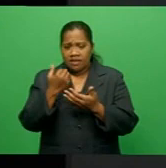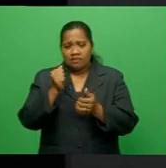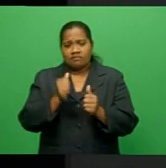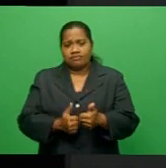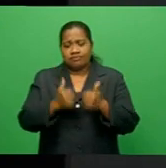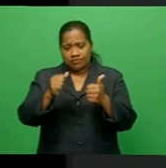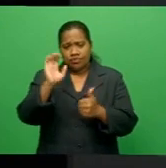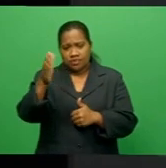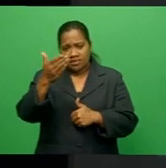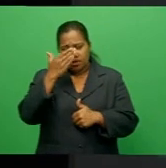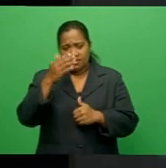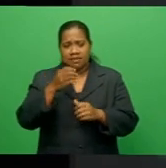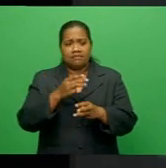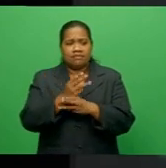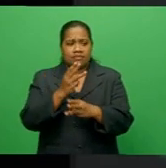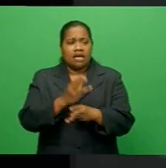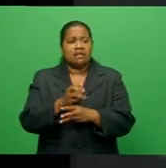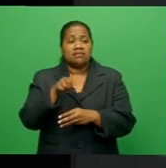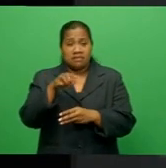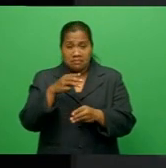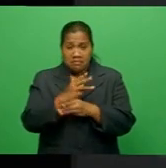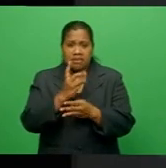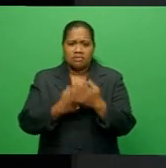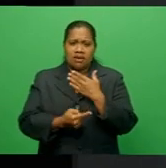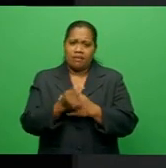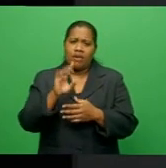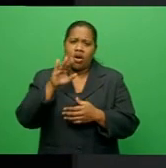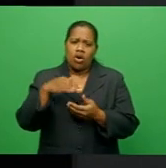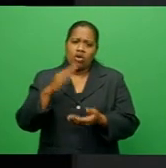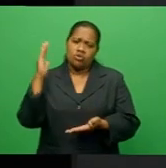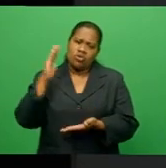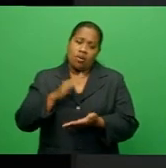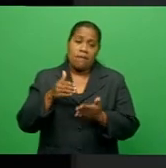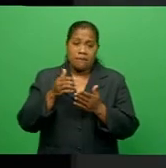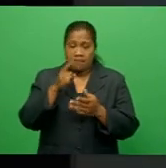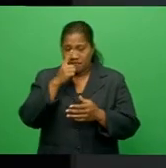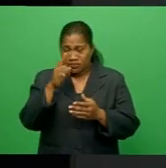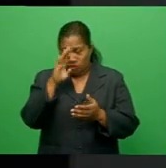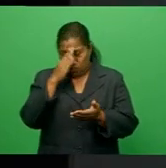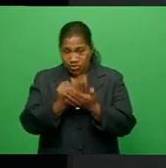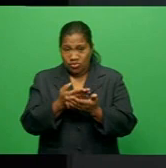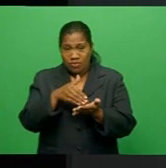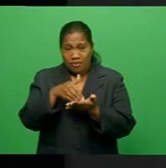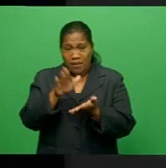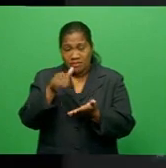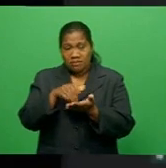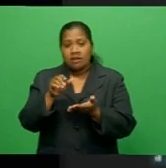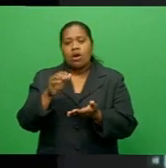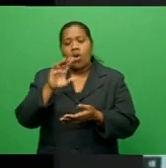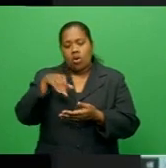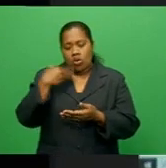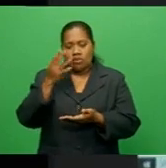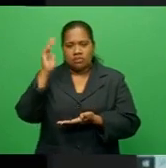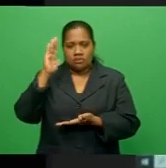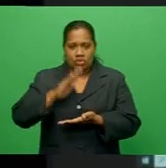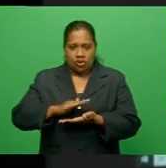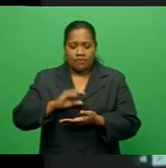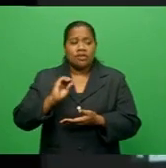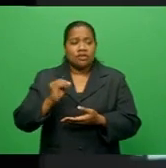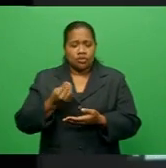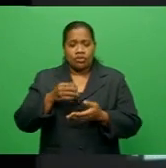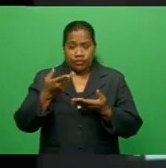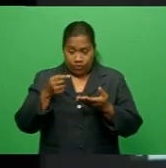had the lowest pass rate in recent years. I would love to think that our teachers across the country will access these materials